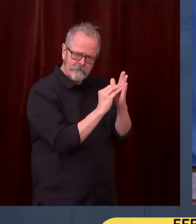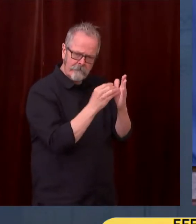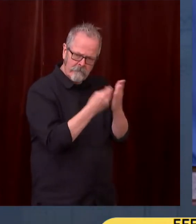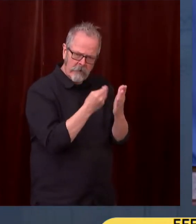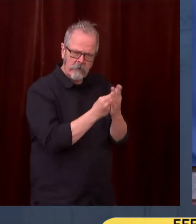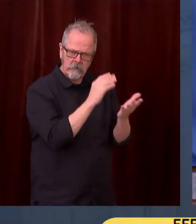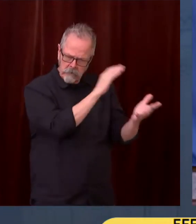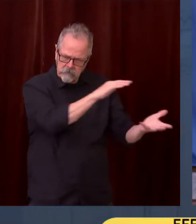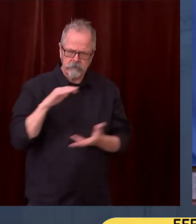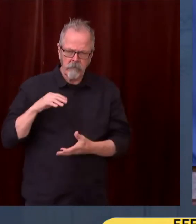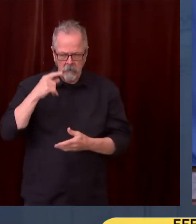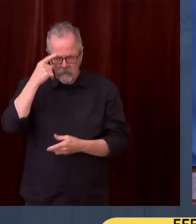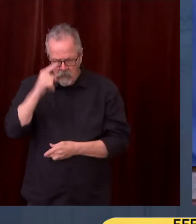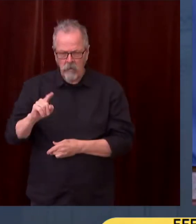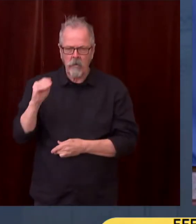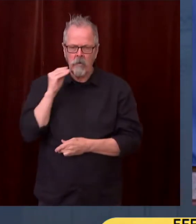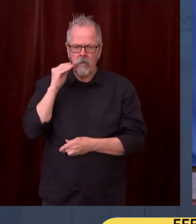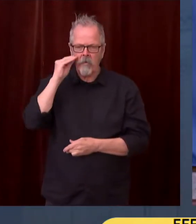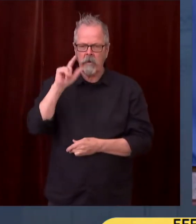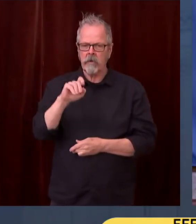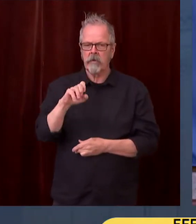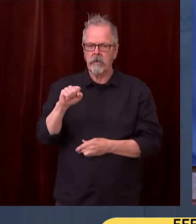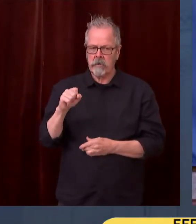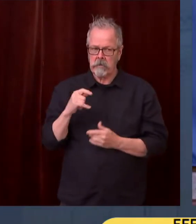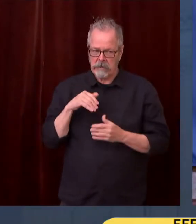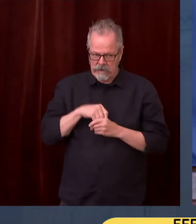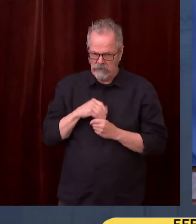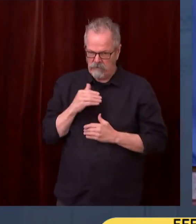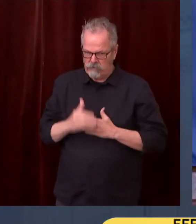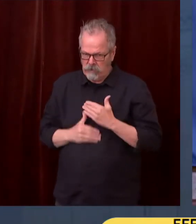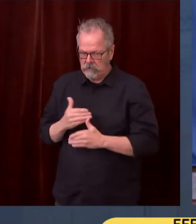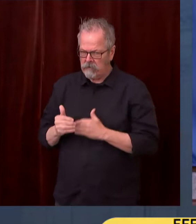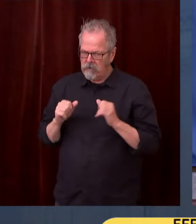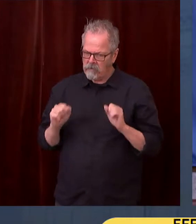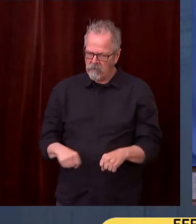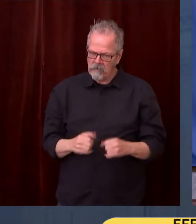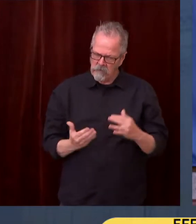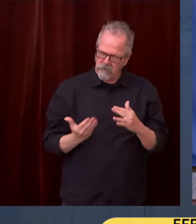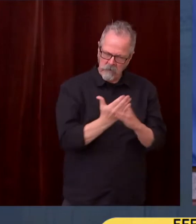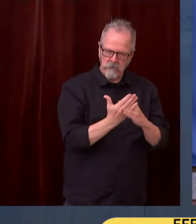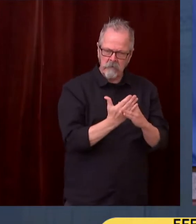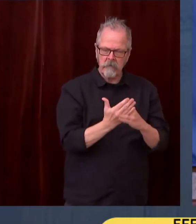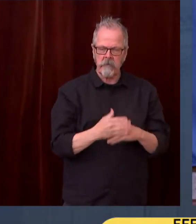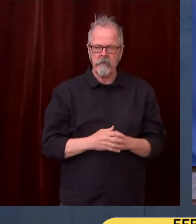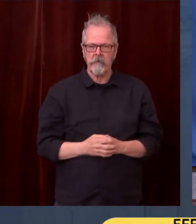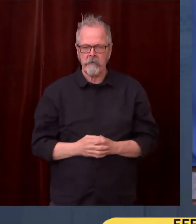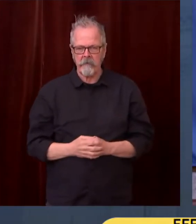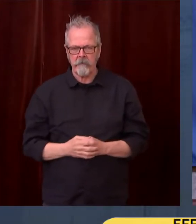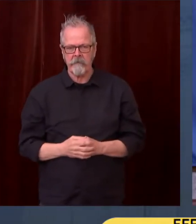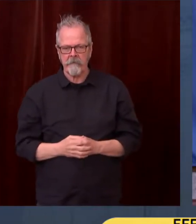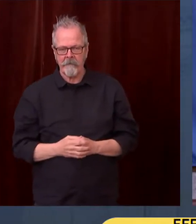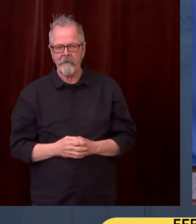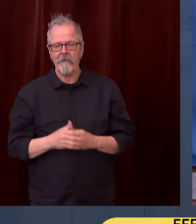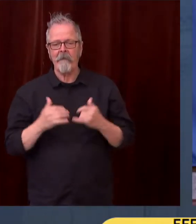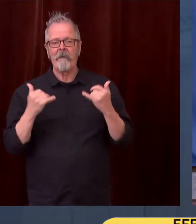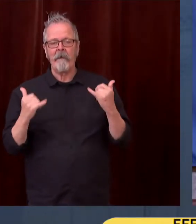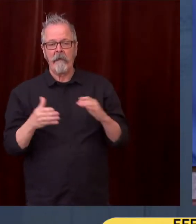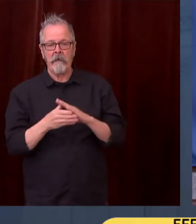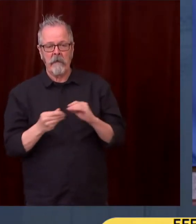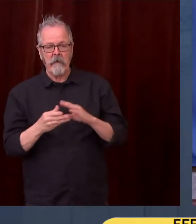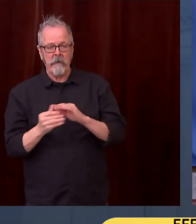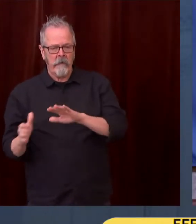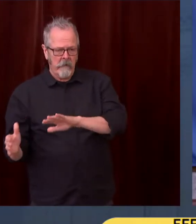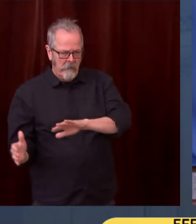students, of having our students back in the classroom. I think there is cause for being thrilled about the progress